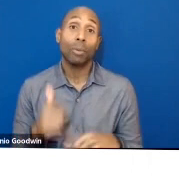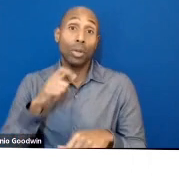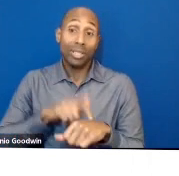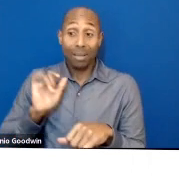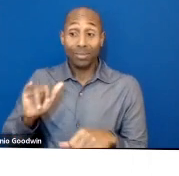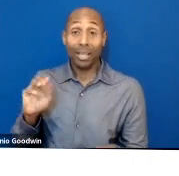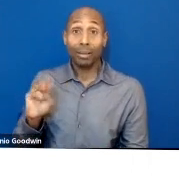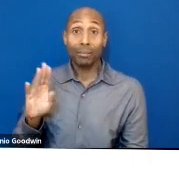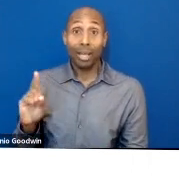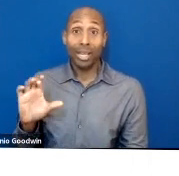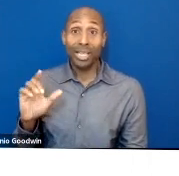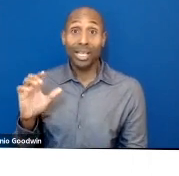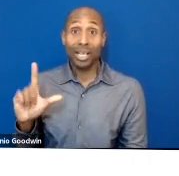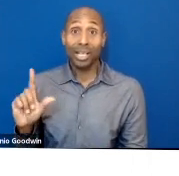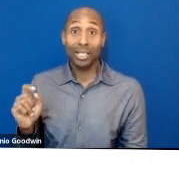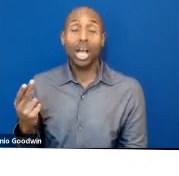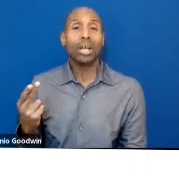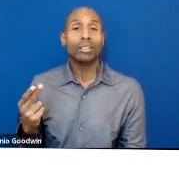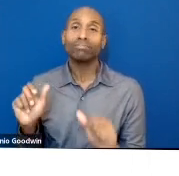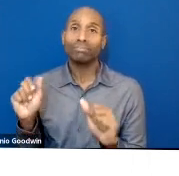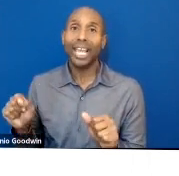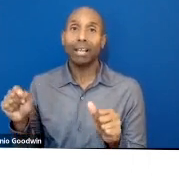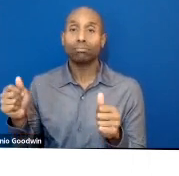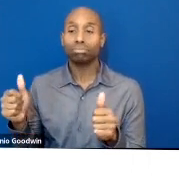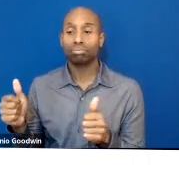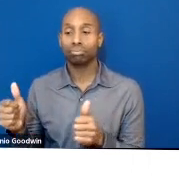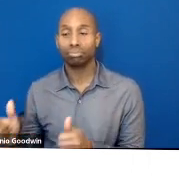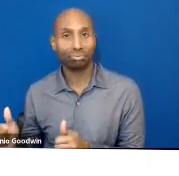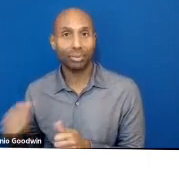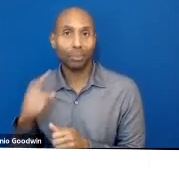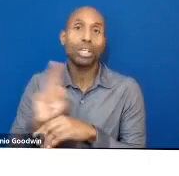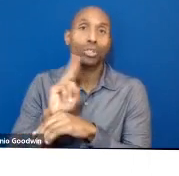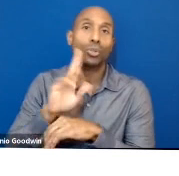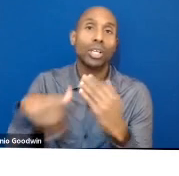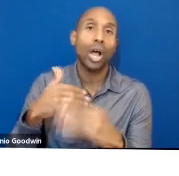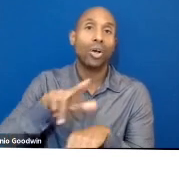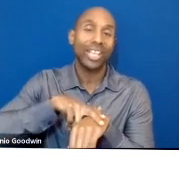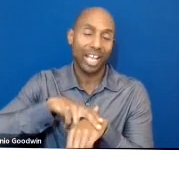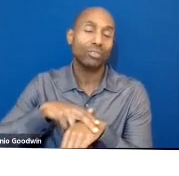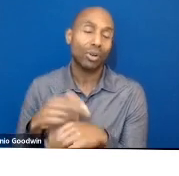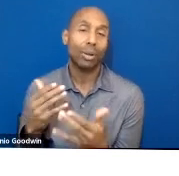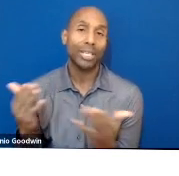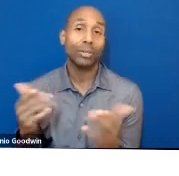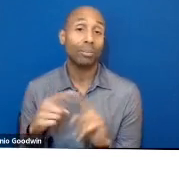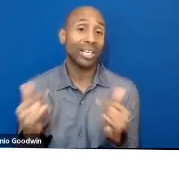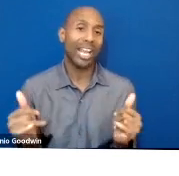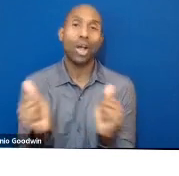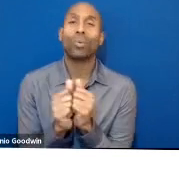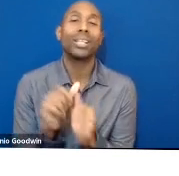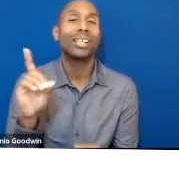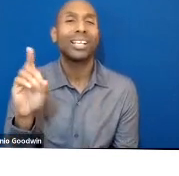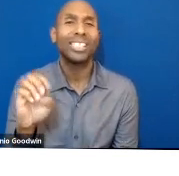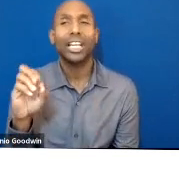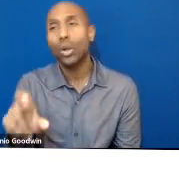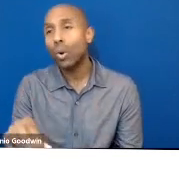using all natural materials. Nowadays with decor and fast design, there is a lot